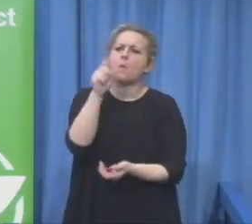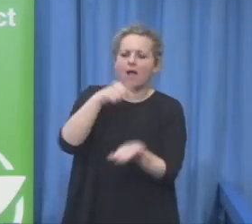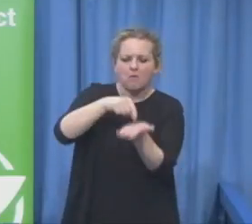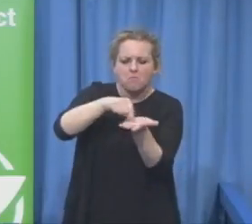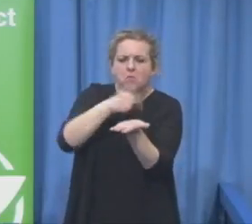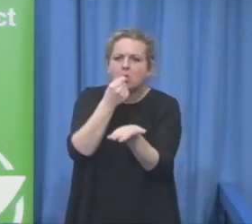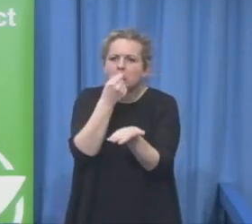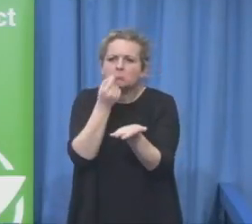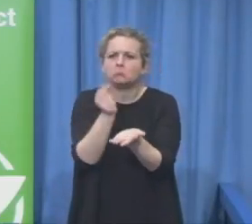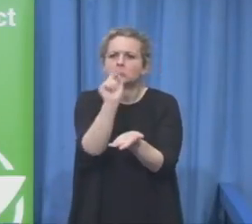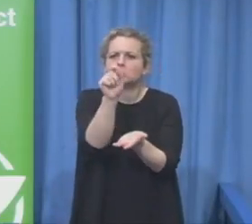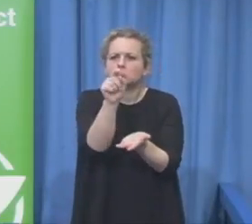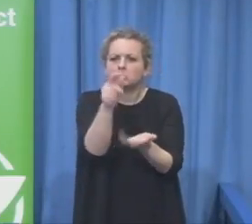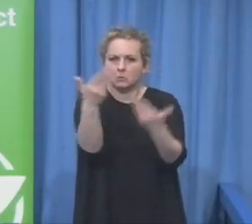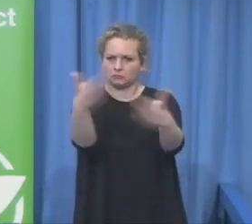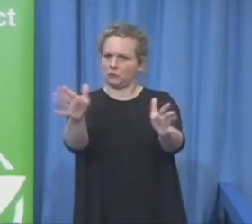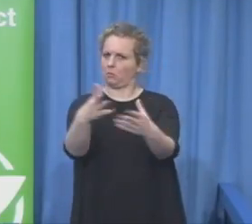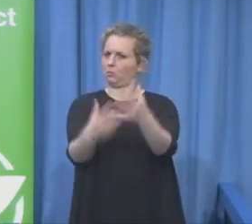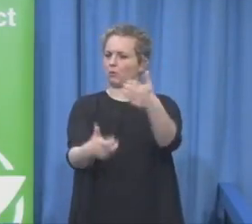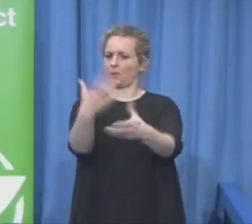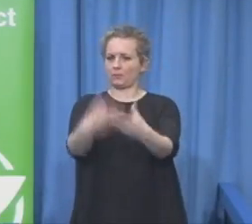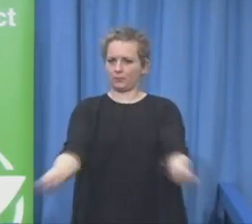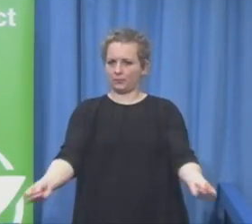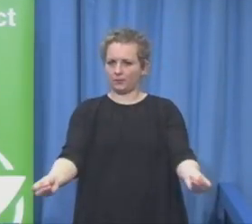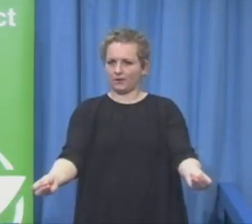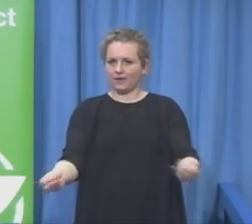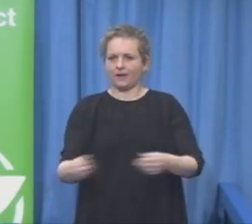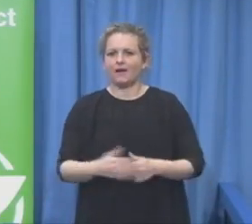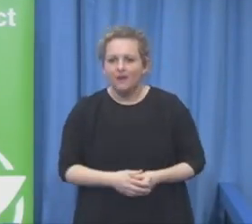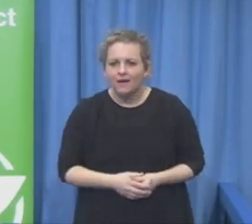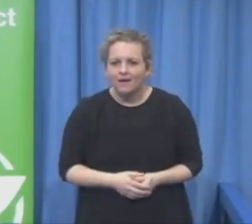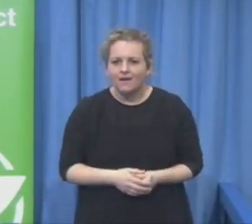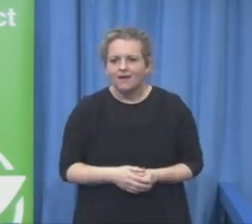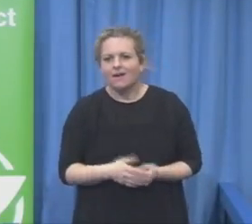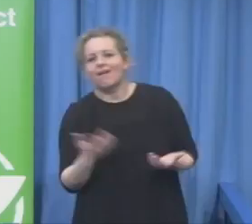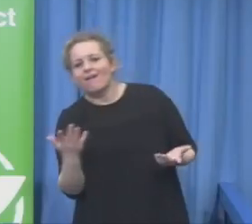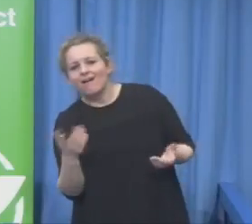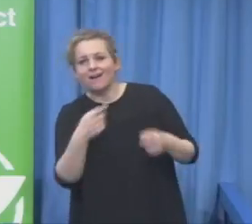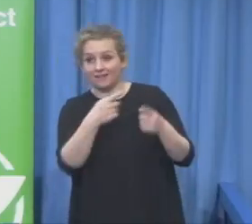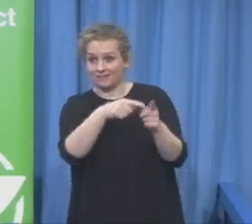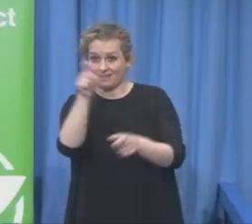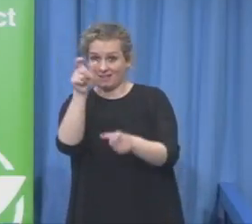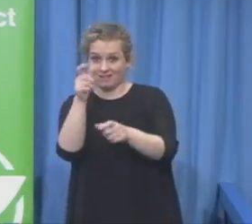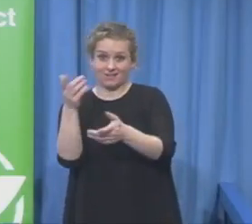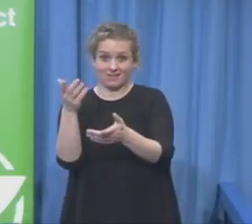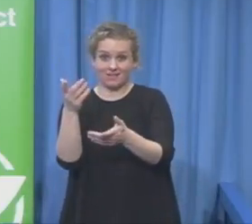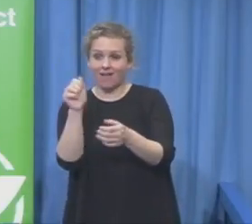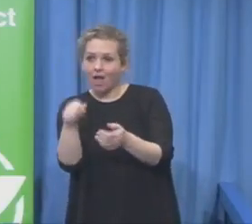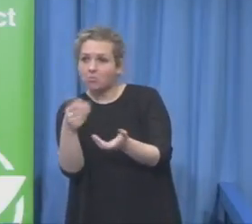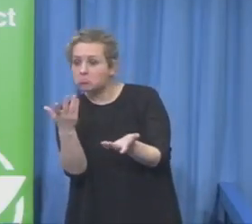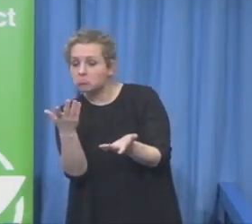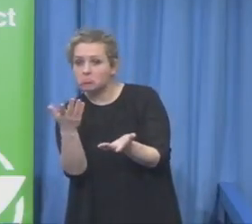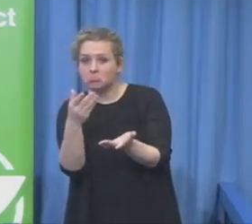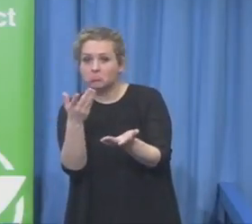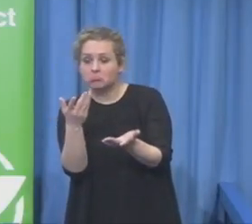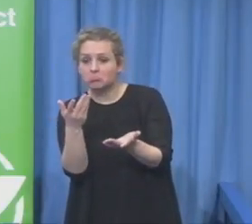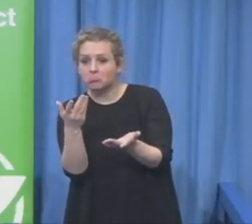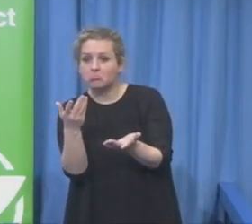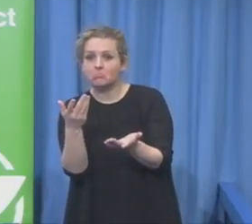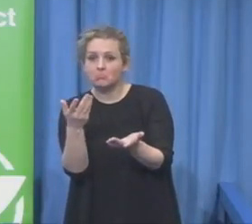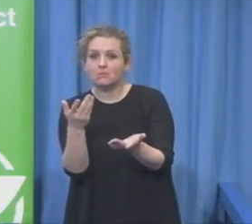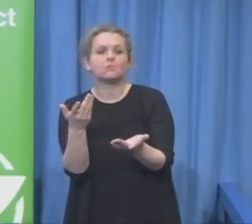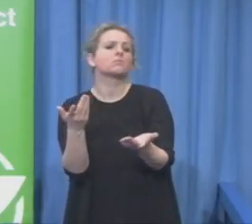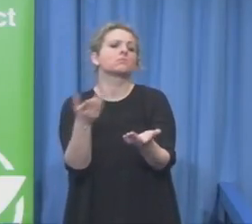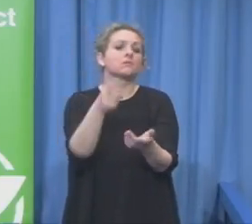no payment. They will get something which we name in our legal system in Austria, pocket money. And